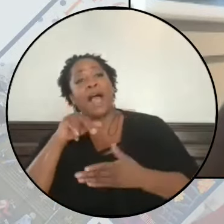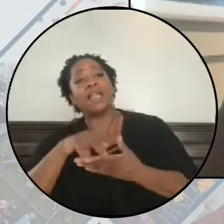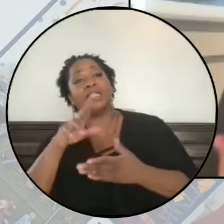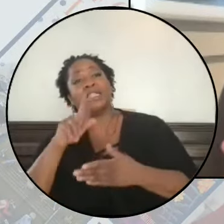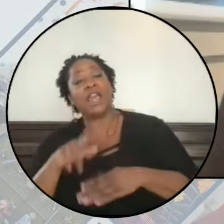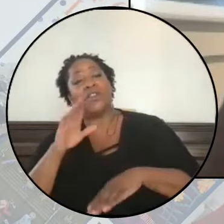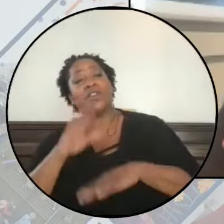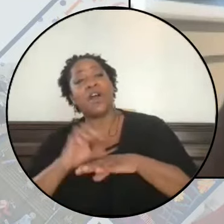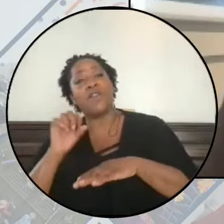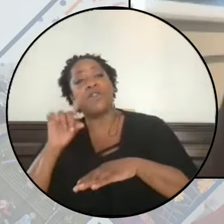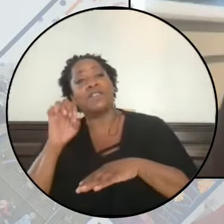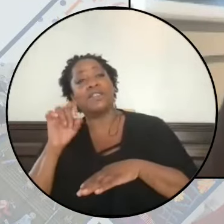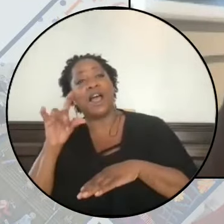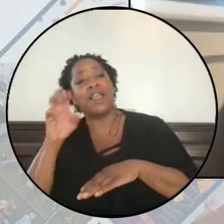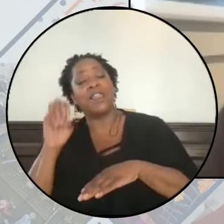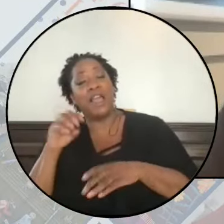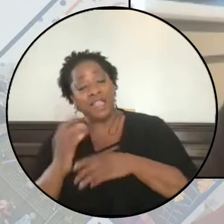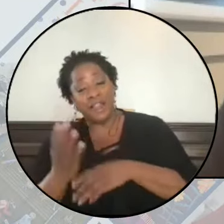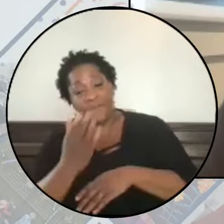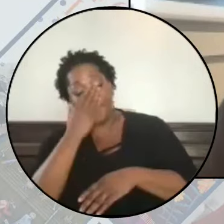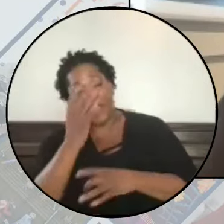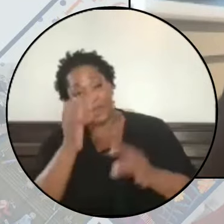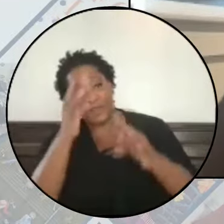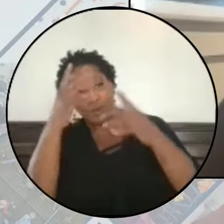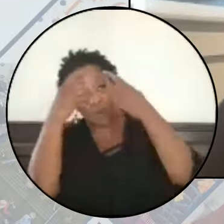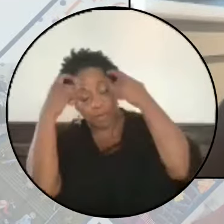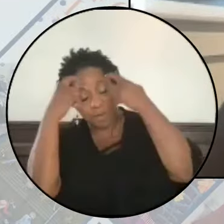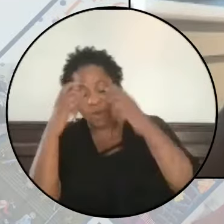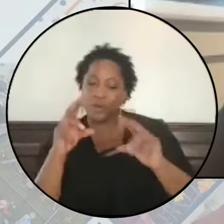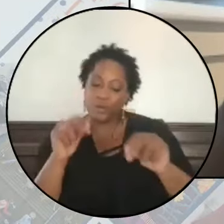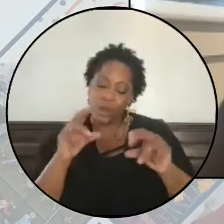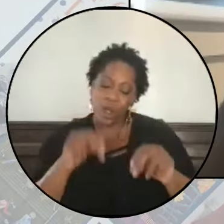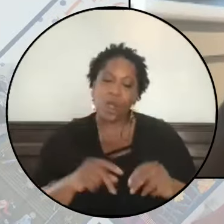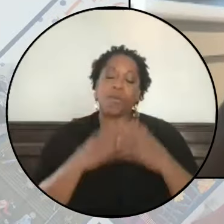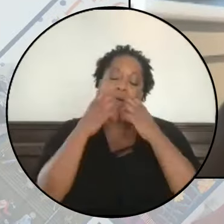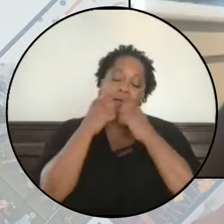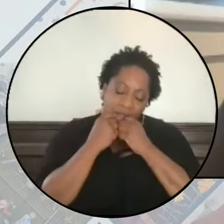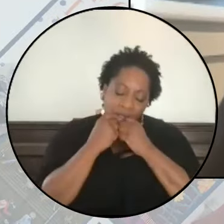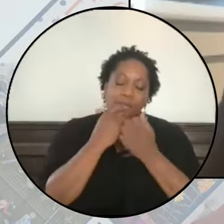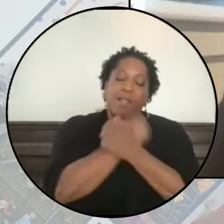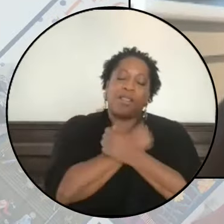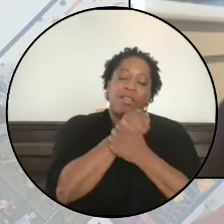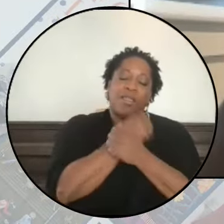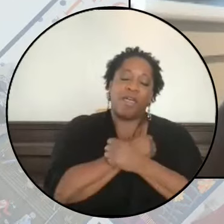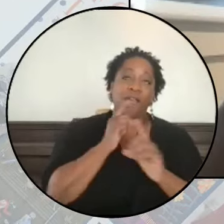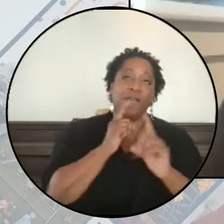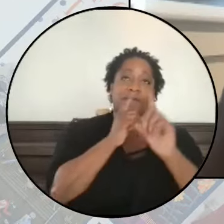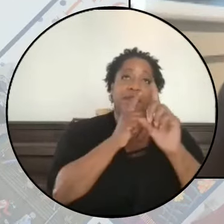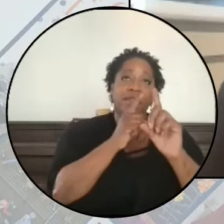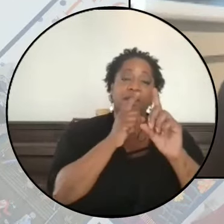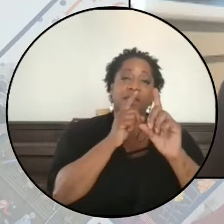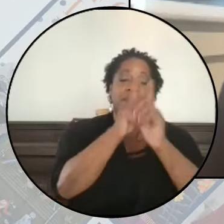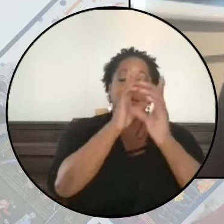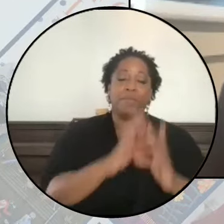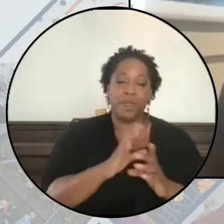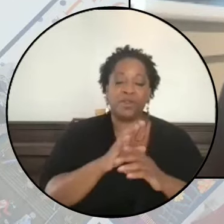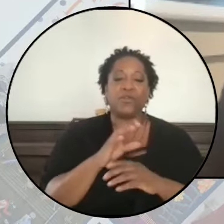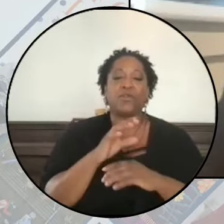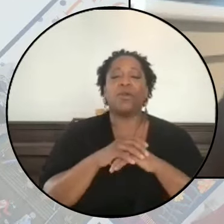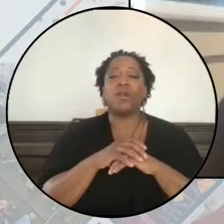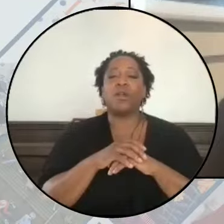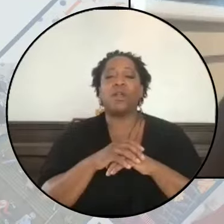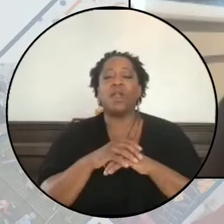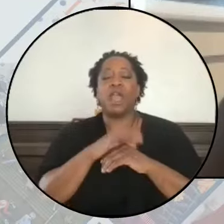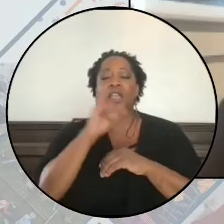the face of these historic atrocities. As my beloved mentor, Dorothy Zellner, who was a SNCC staffer and is a decades-long